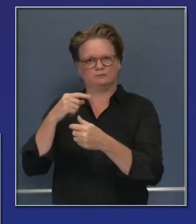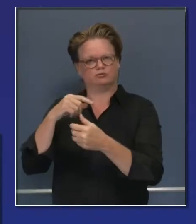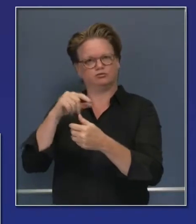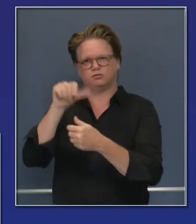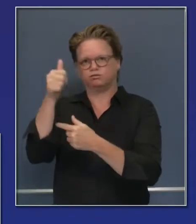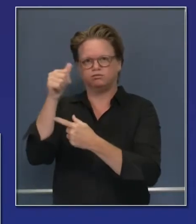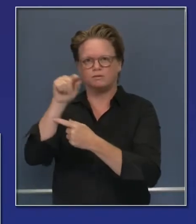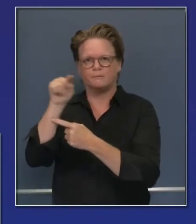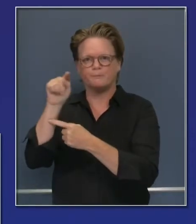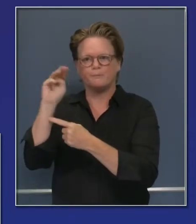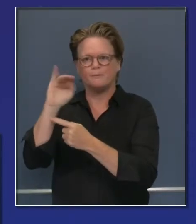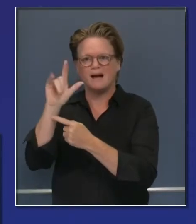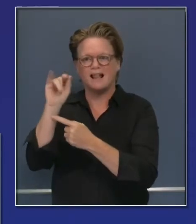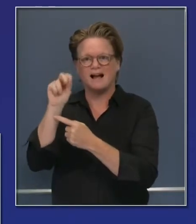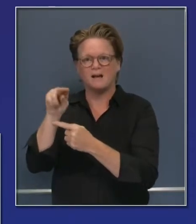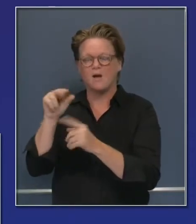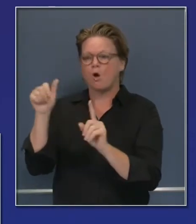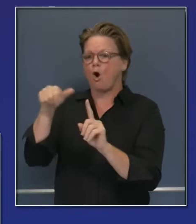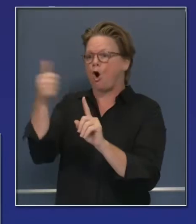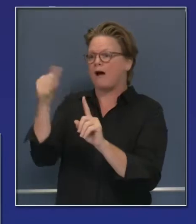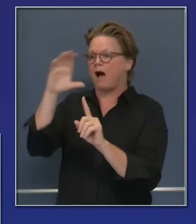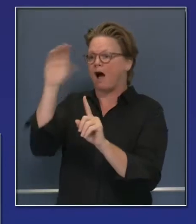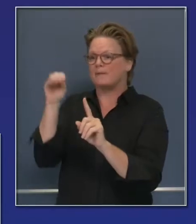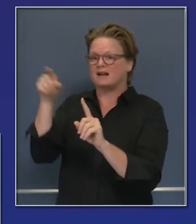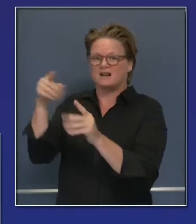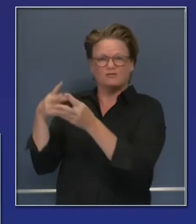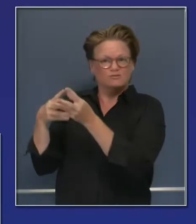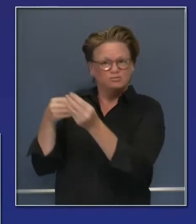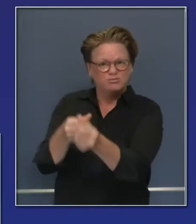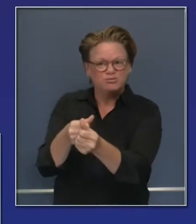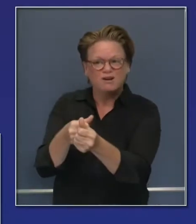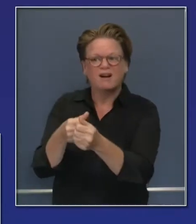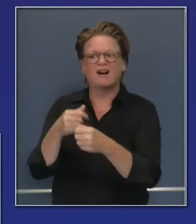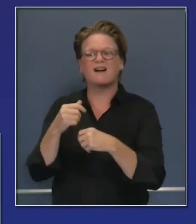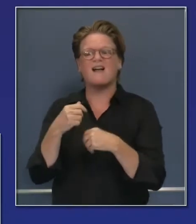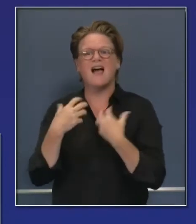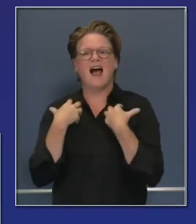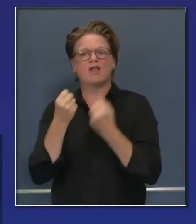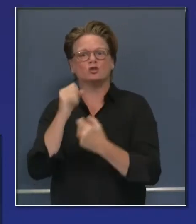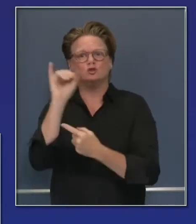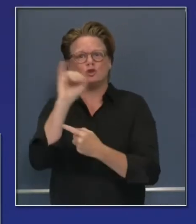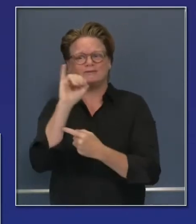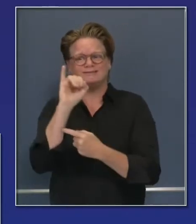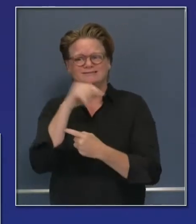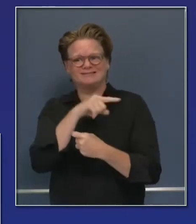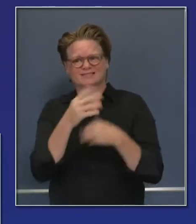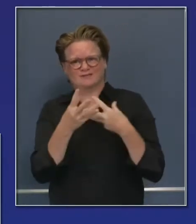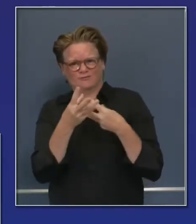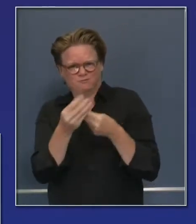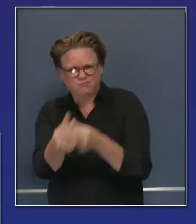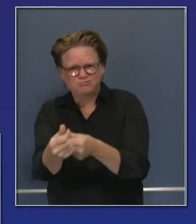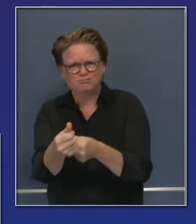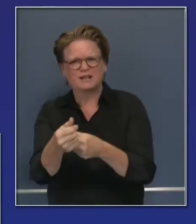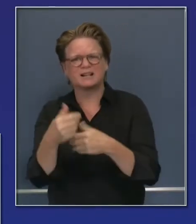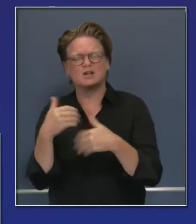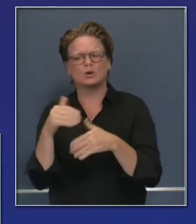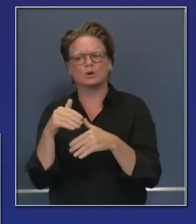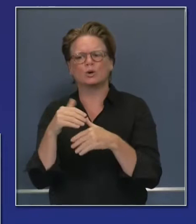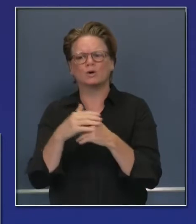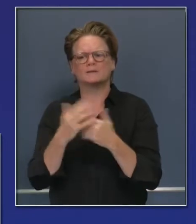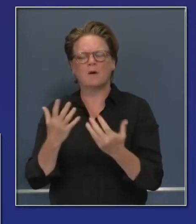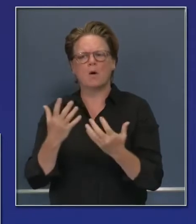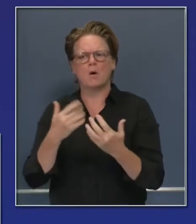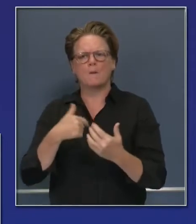and billions of dollars, costing the health plans billions of dollars as well. We think by advancing this partnership as only